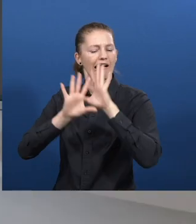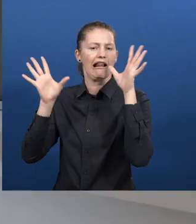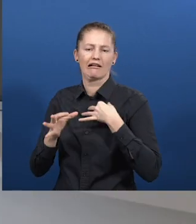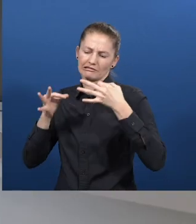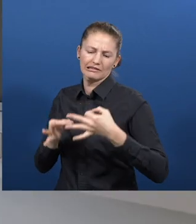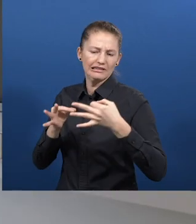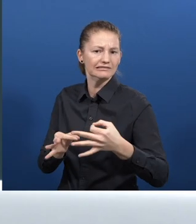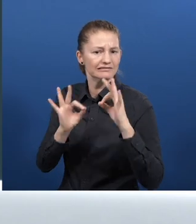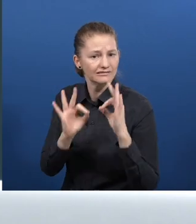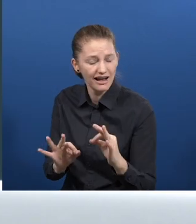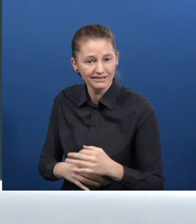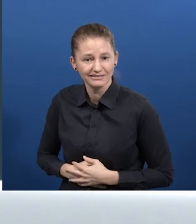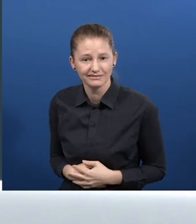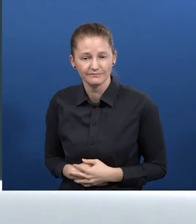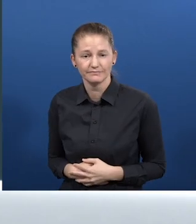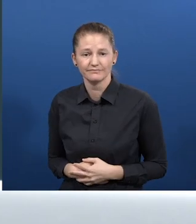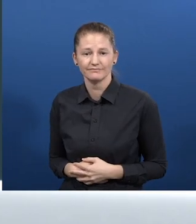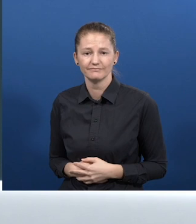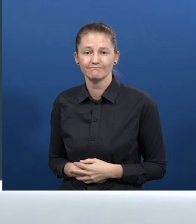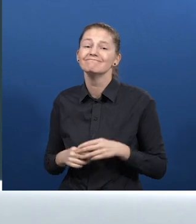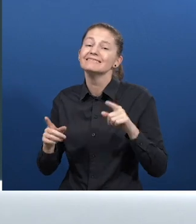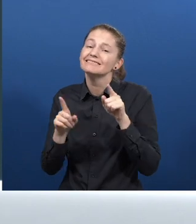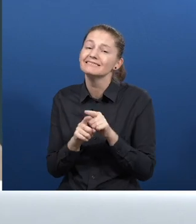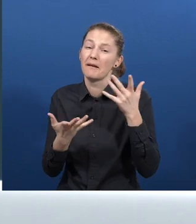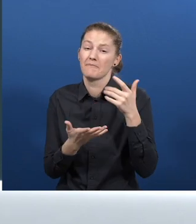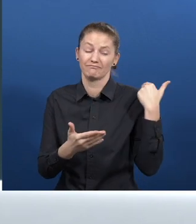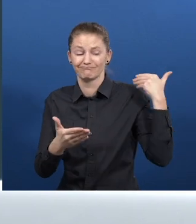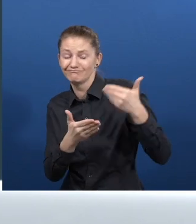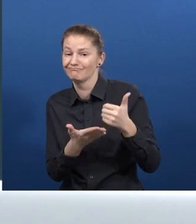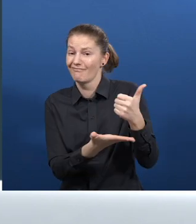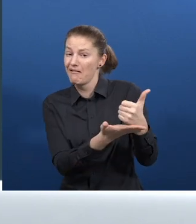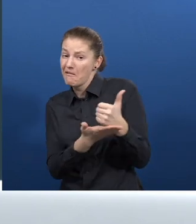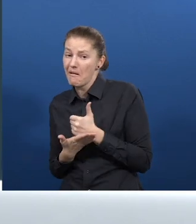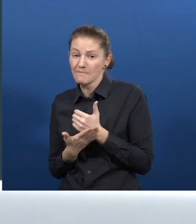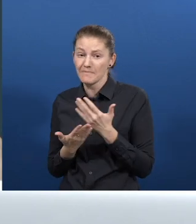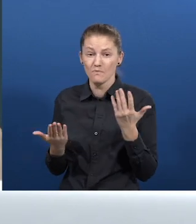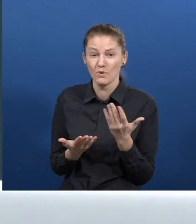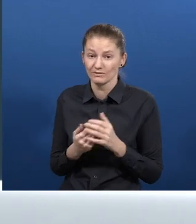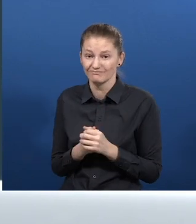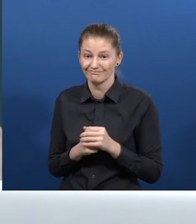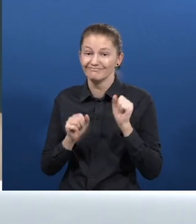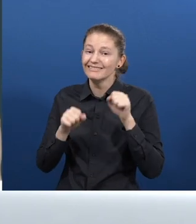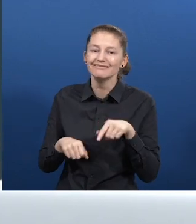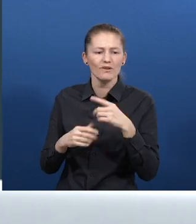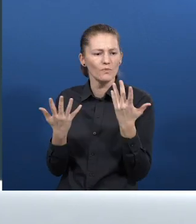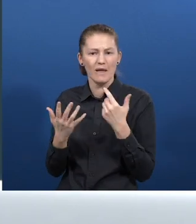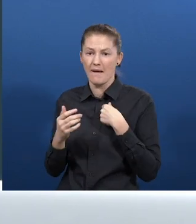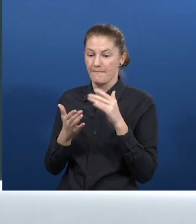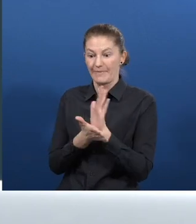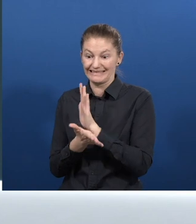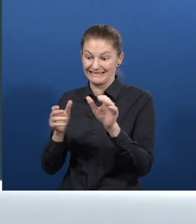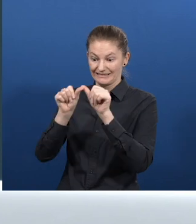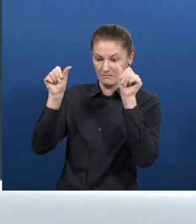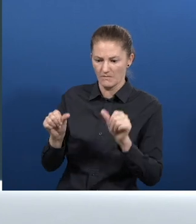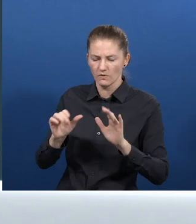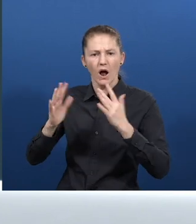It has helped us to find where we should improve our business model and